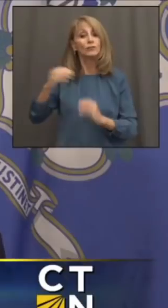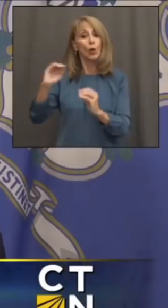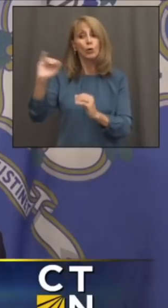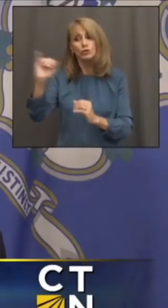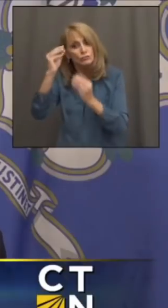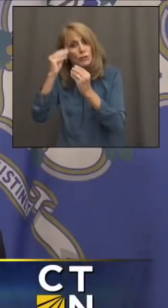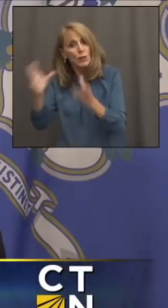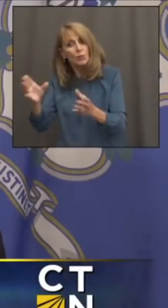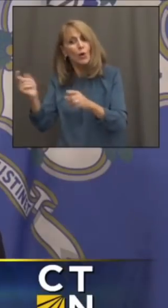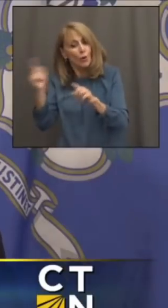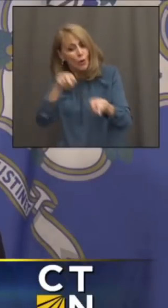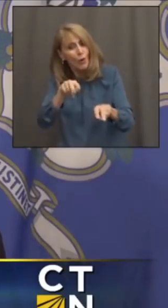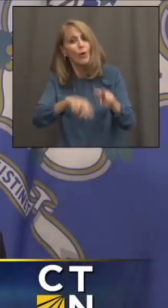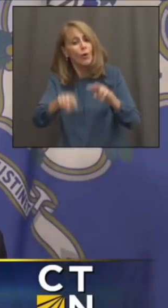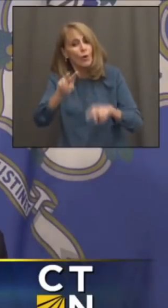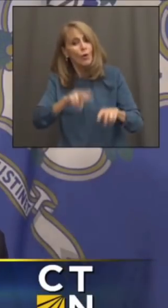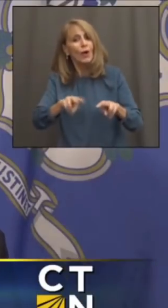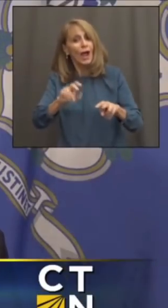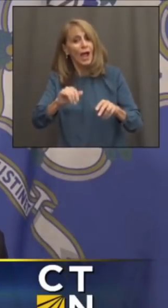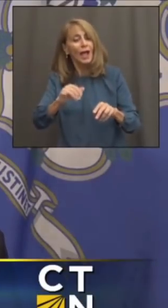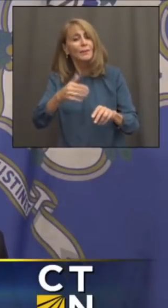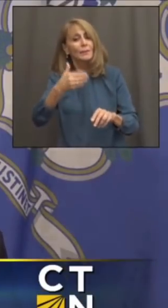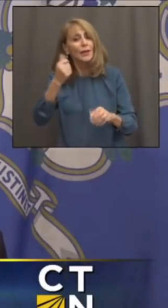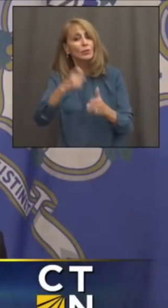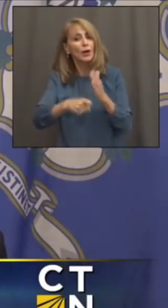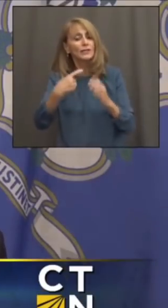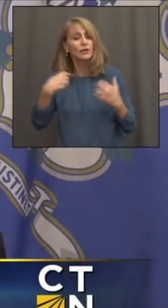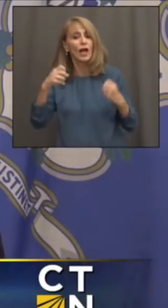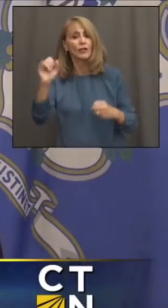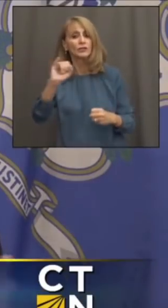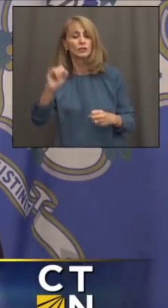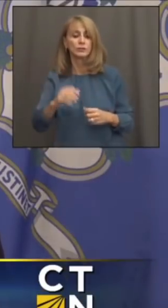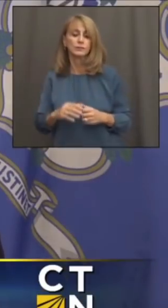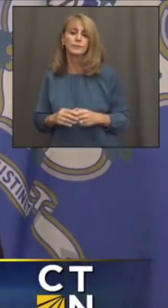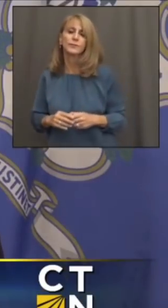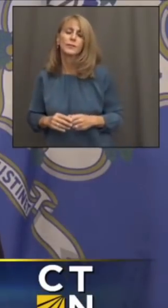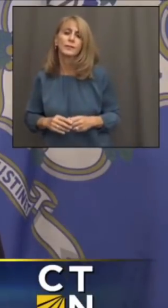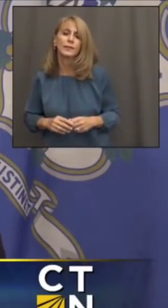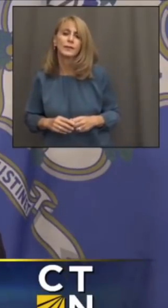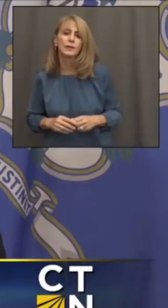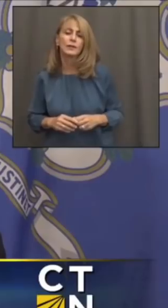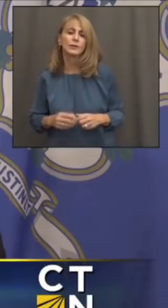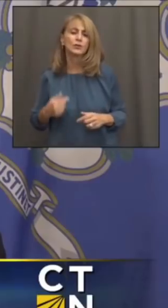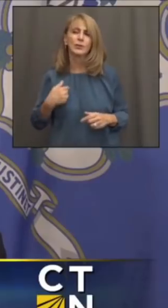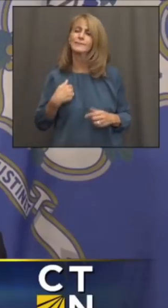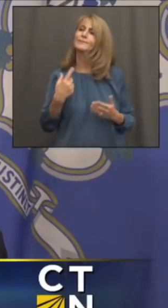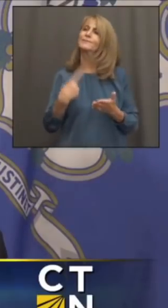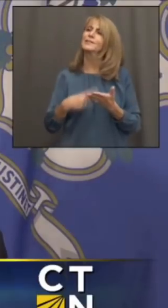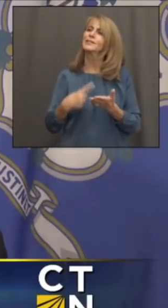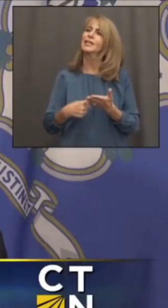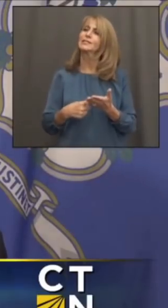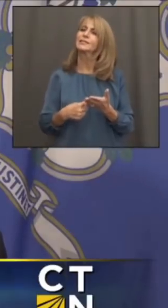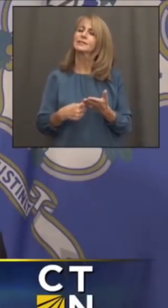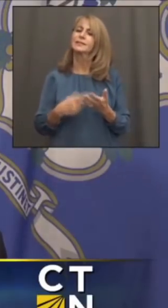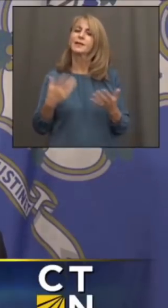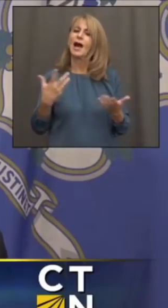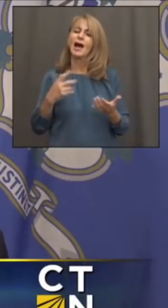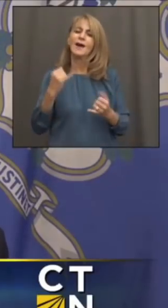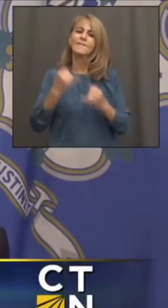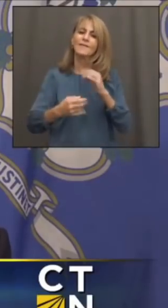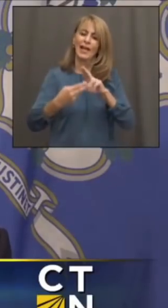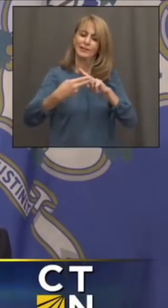not, you know, so insured. We had a little debate about what should be the final slide.